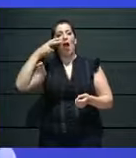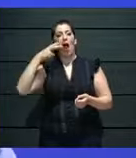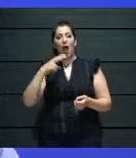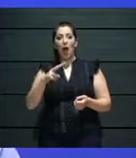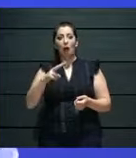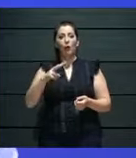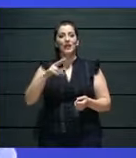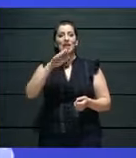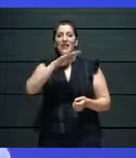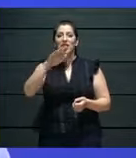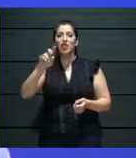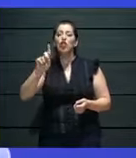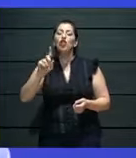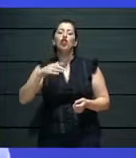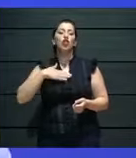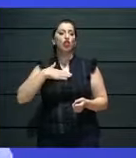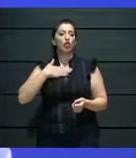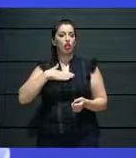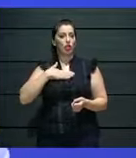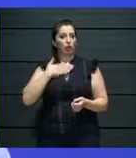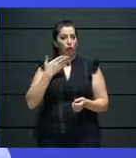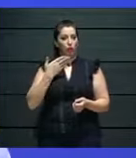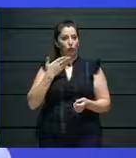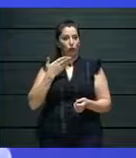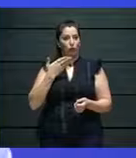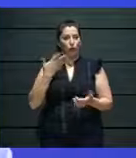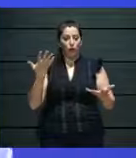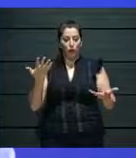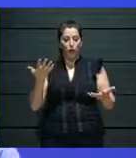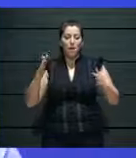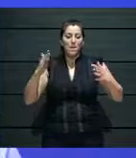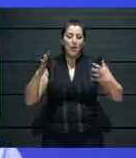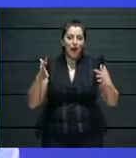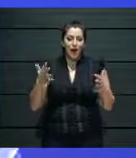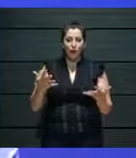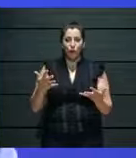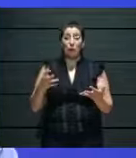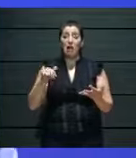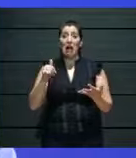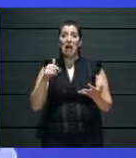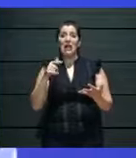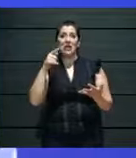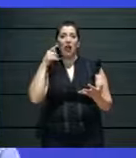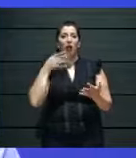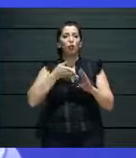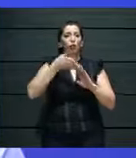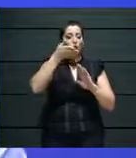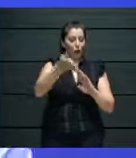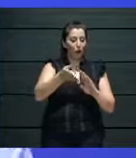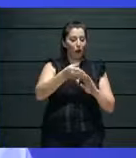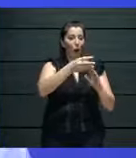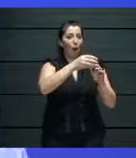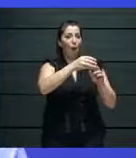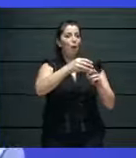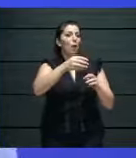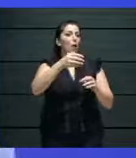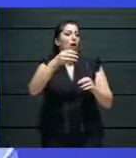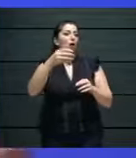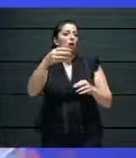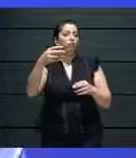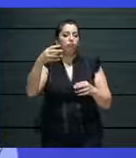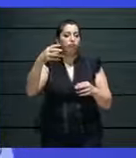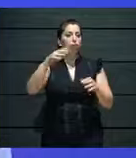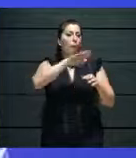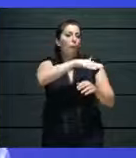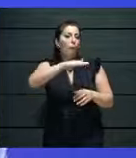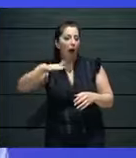what do you sell on a sandy beach in the middle of summer? know? A granita or a coffee?